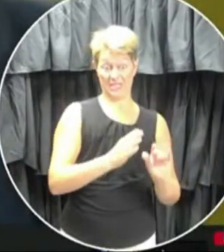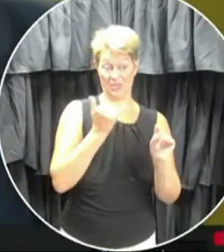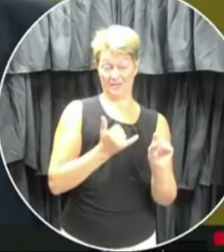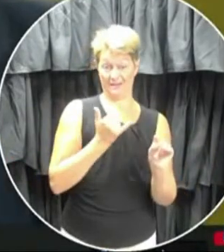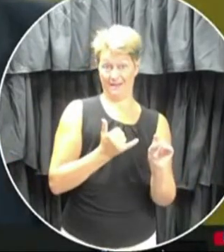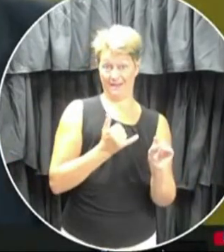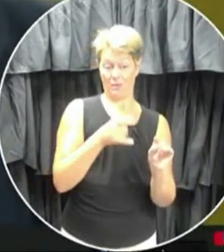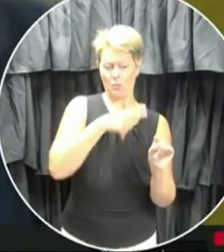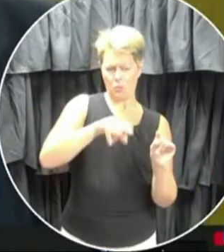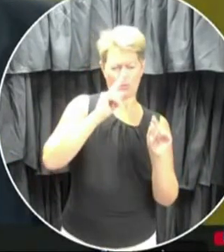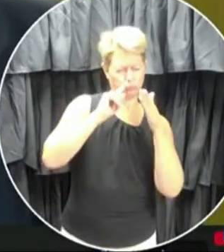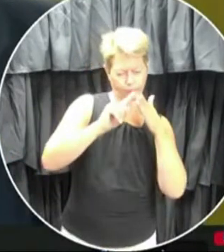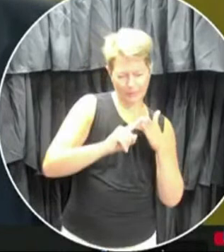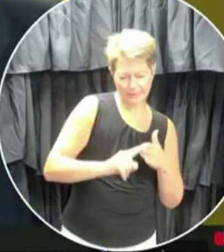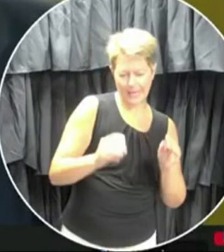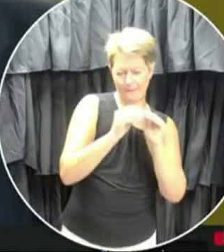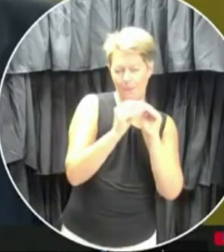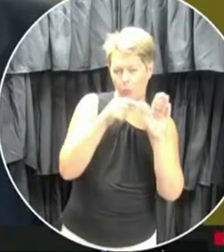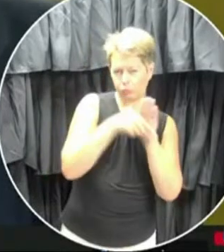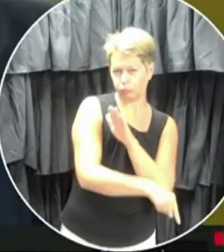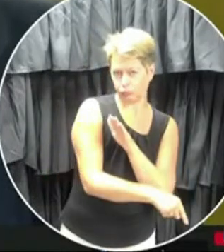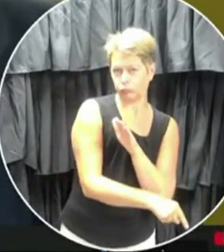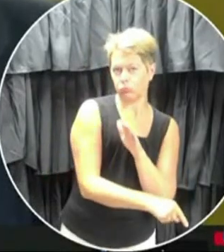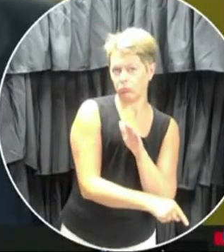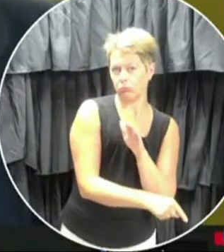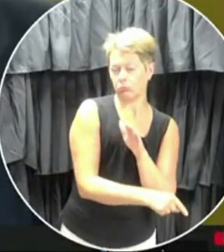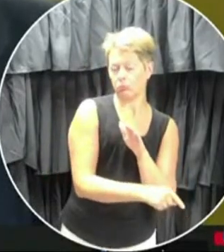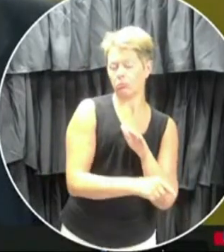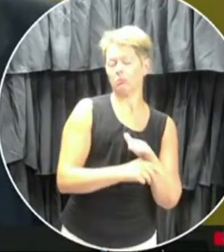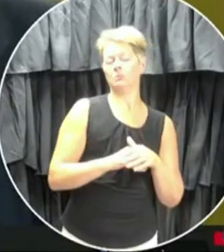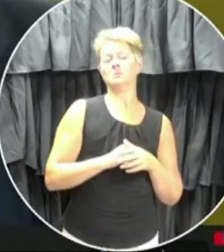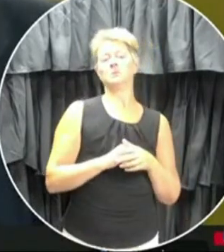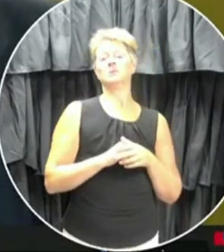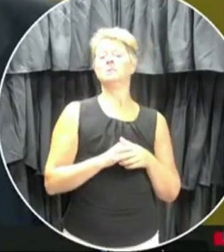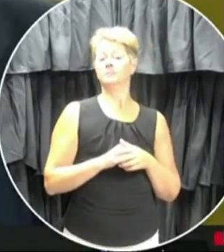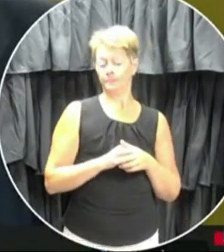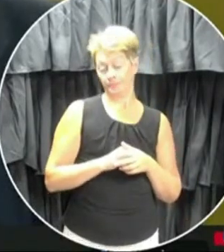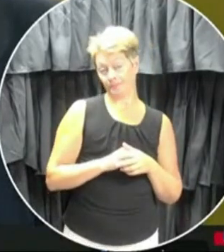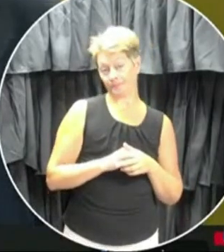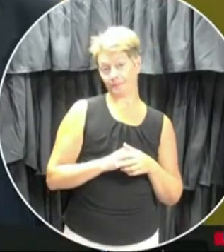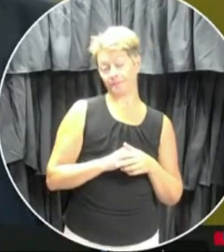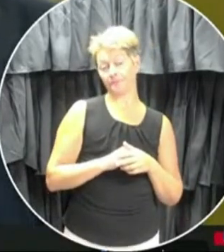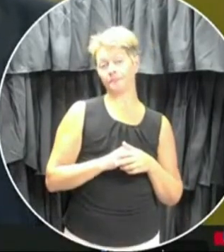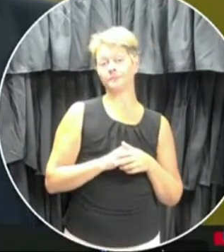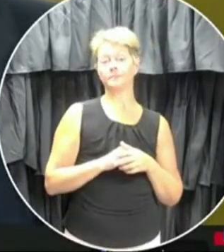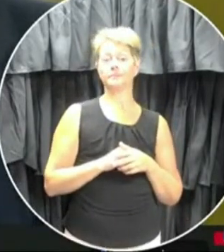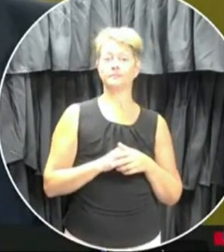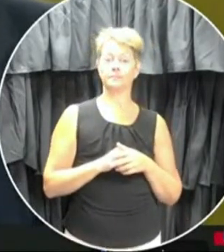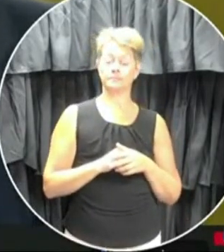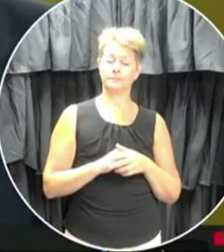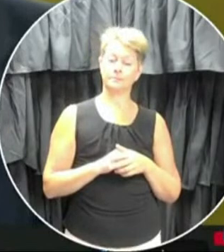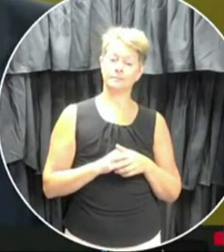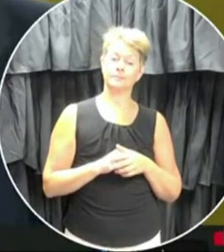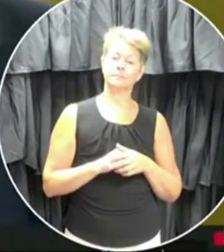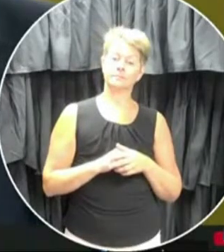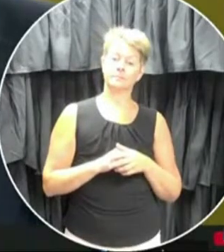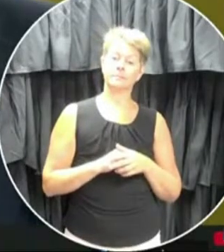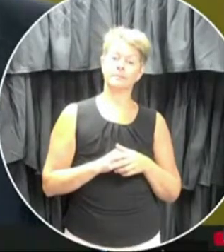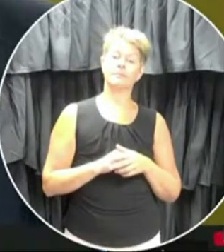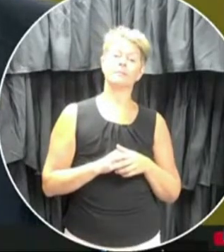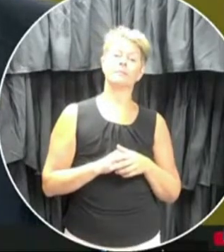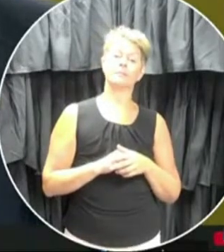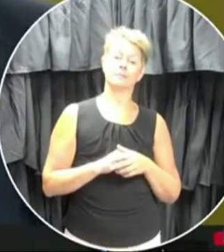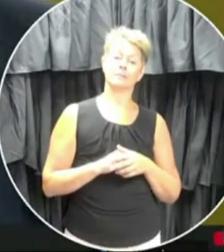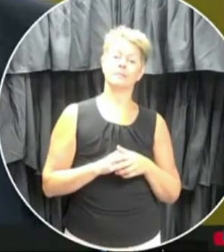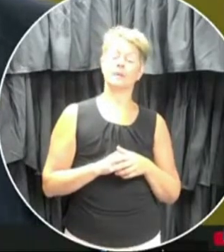at it deeper. Uh, there may be, uh, ability, as I said before, where we can, based on previous historical usage